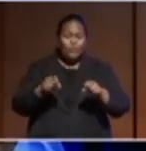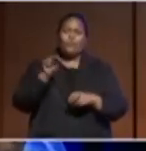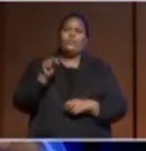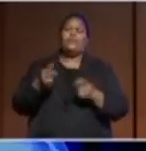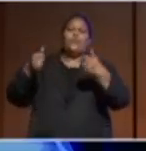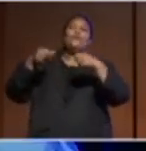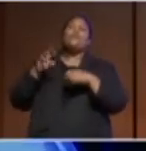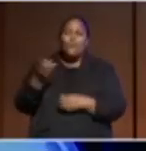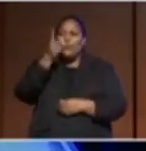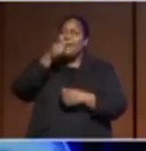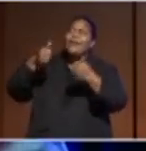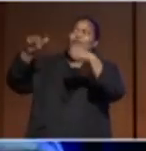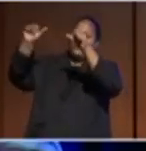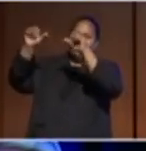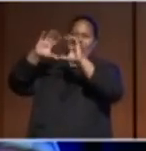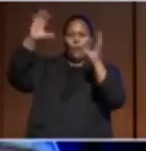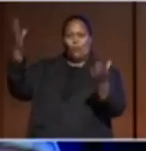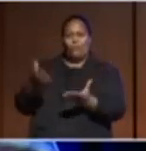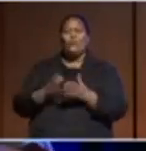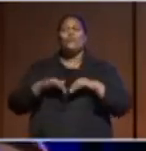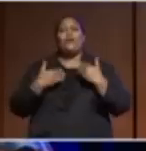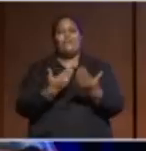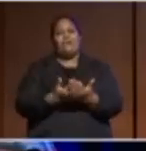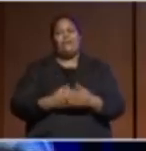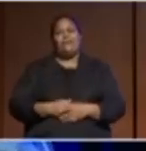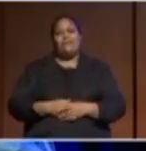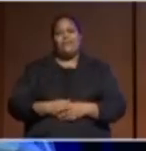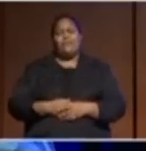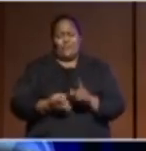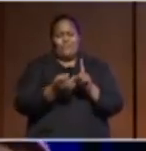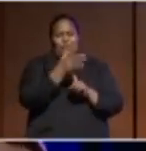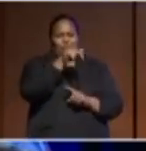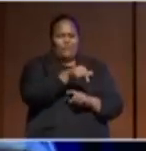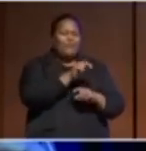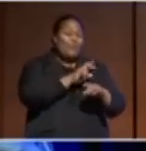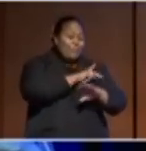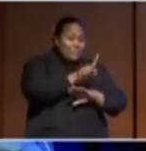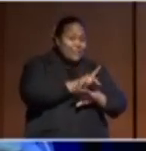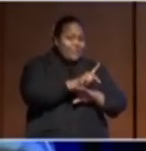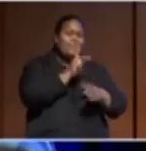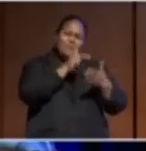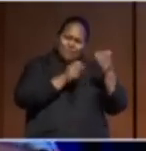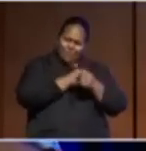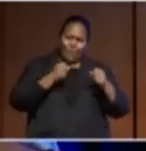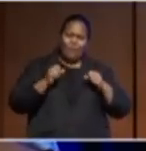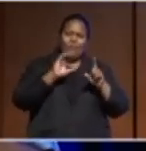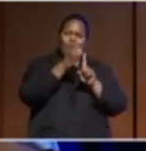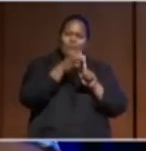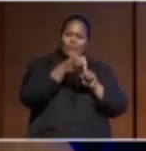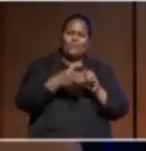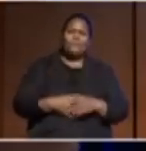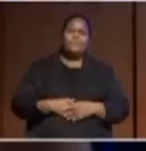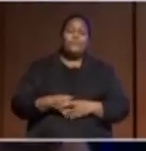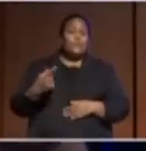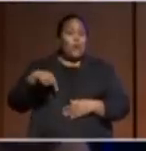nations. And this is where I find the uniqueness of the Pacific because that's already part of our culture. And so what we